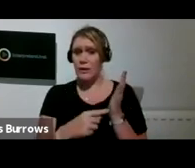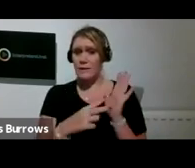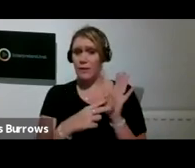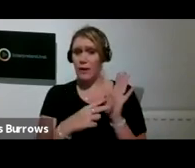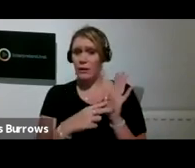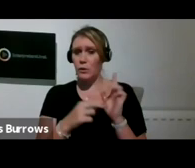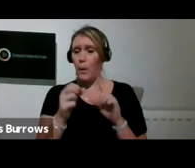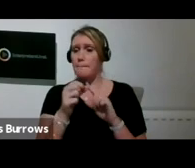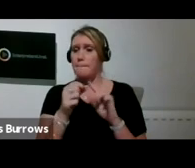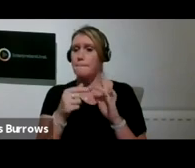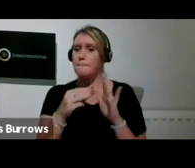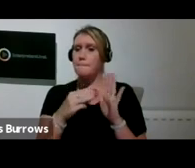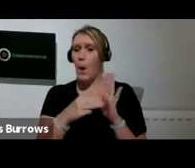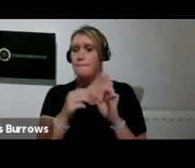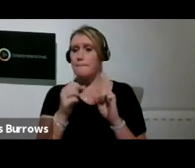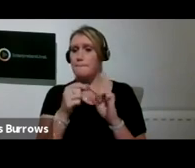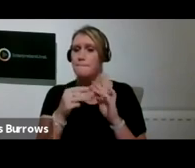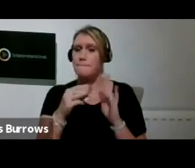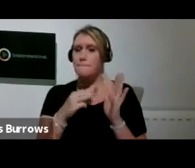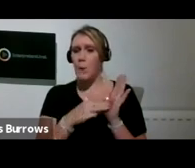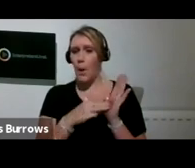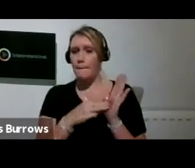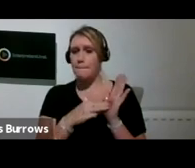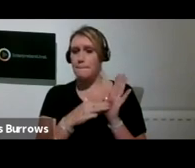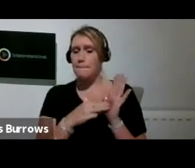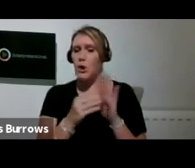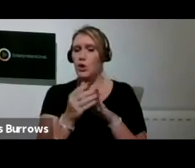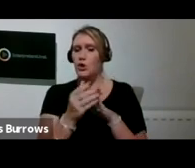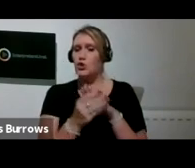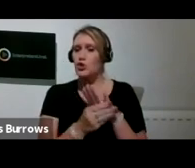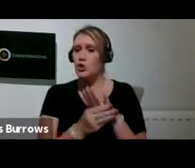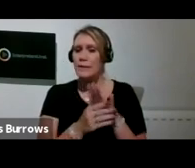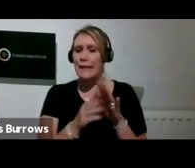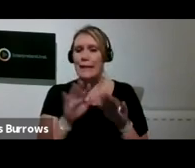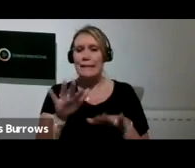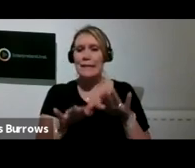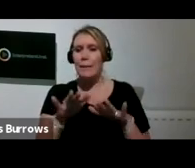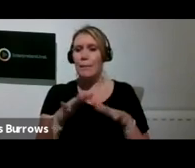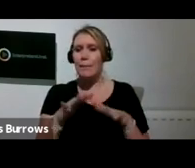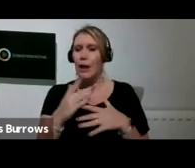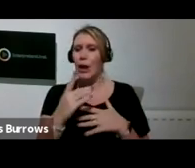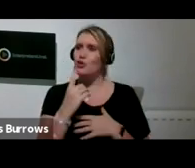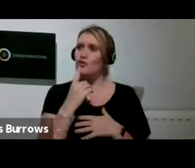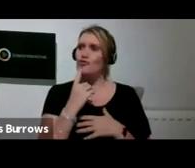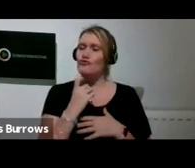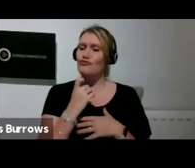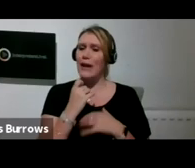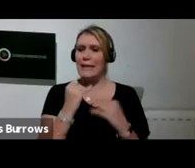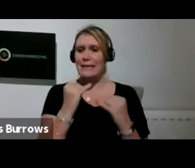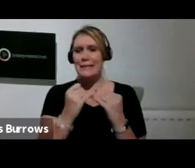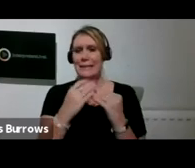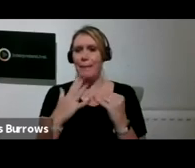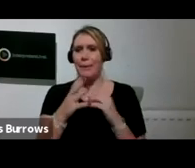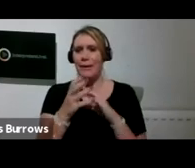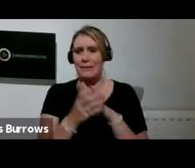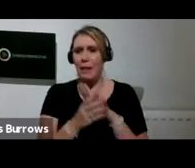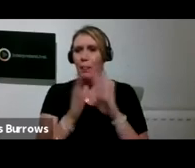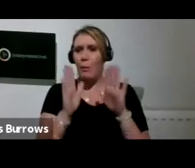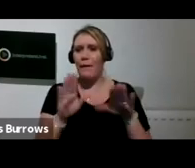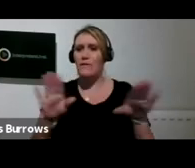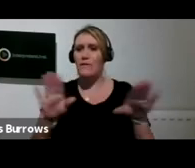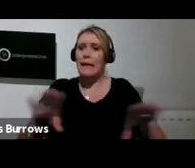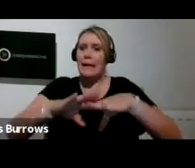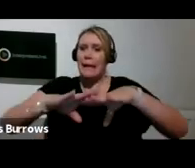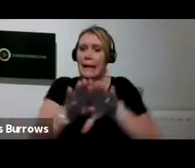shoes and they're red slippers that look very much like the ones that you would have to click your heels and leave Oz or